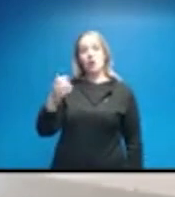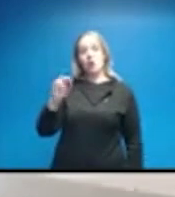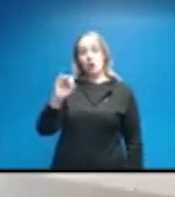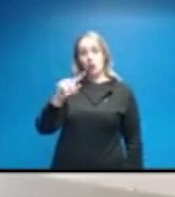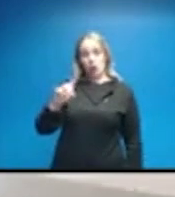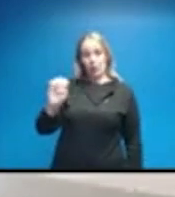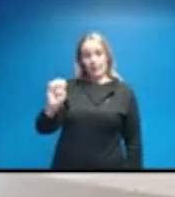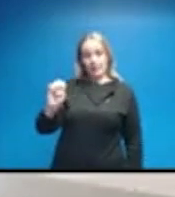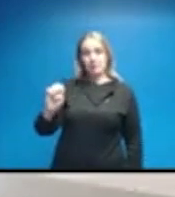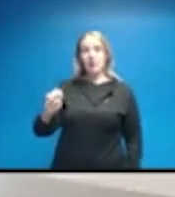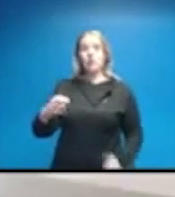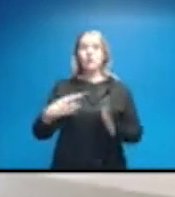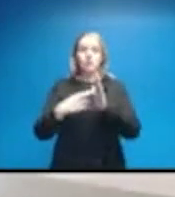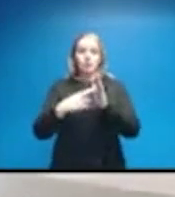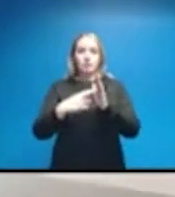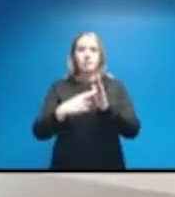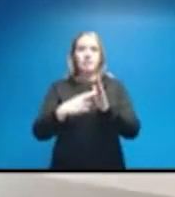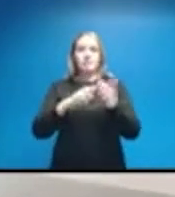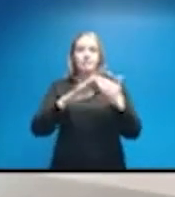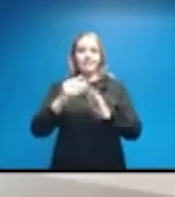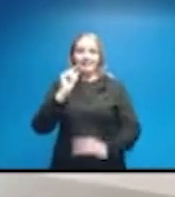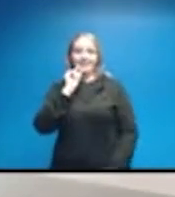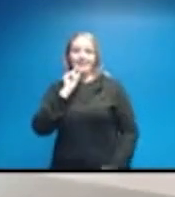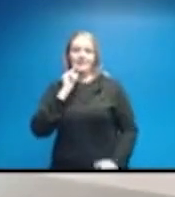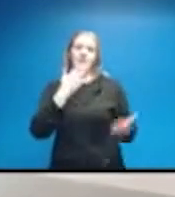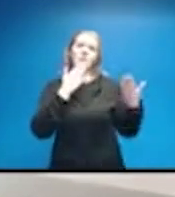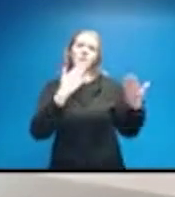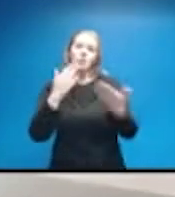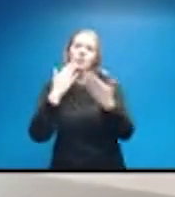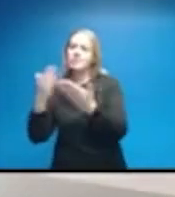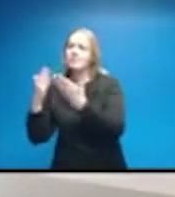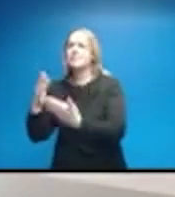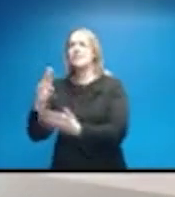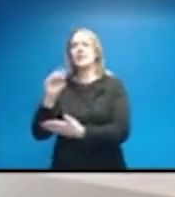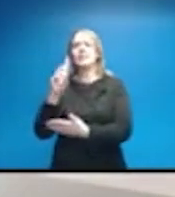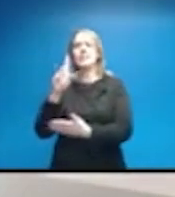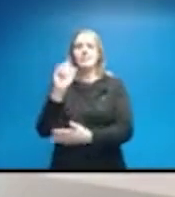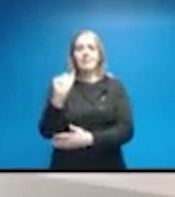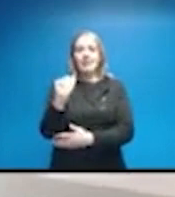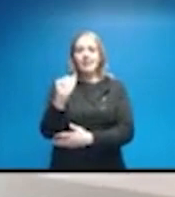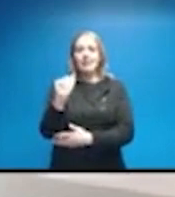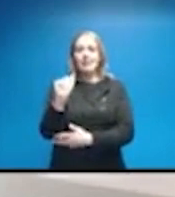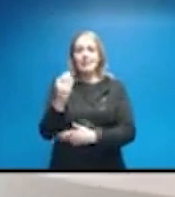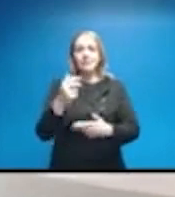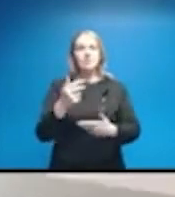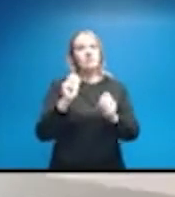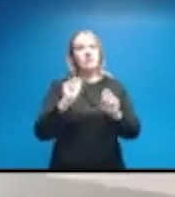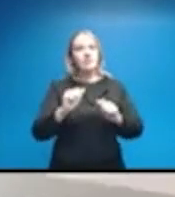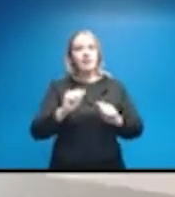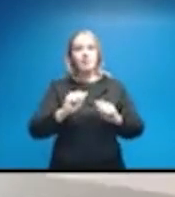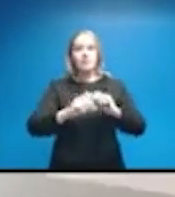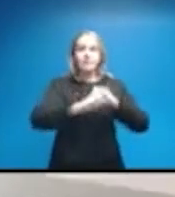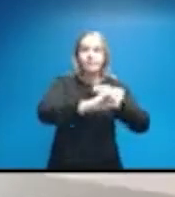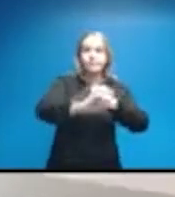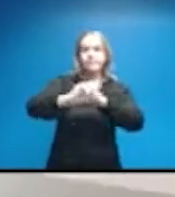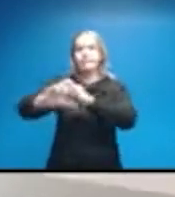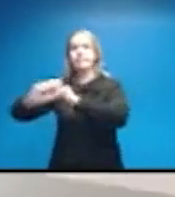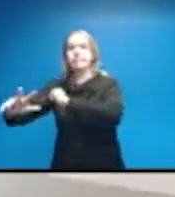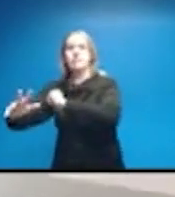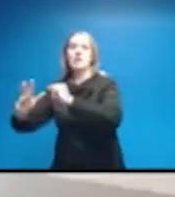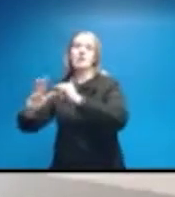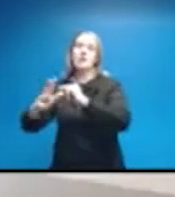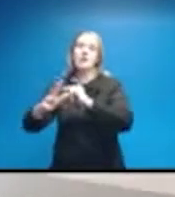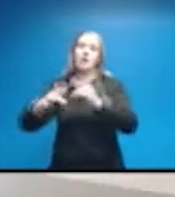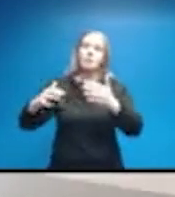City of San Antonio. And let me start by thanking our media partners for helping us communicate the most current information to our